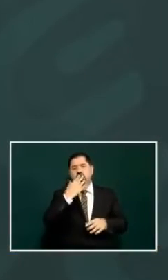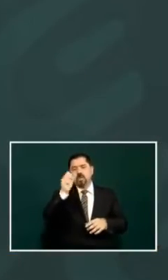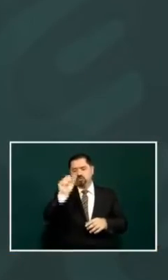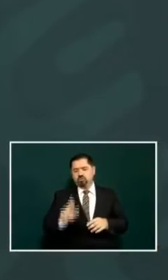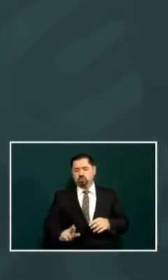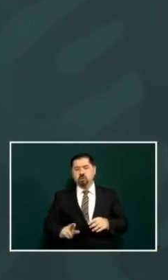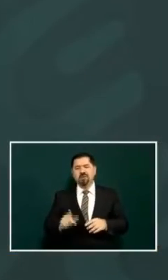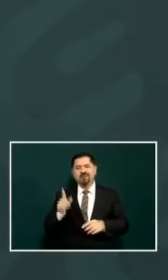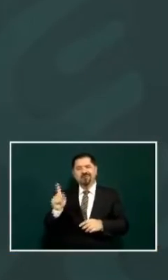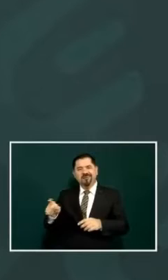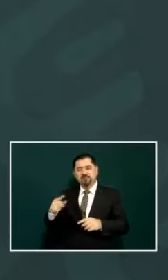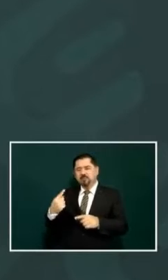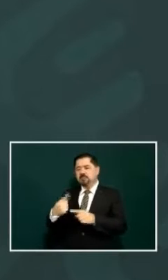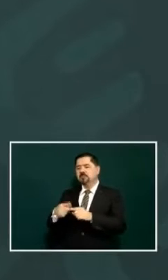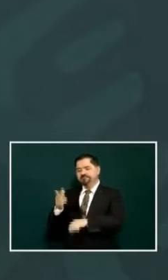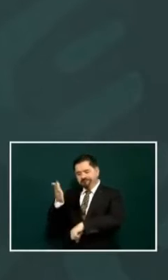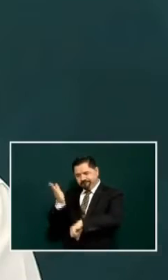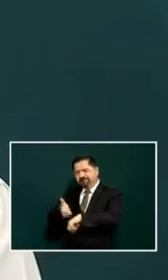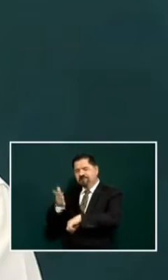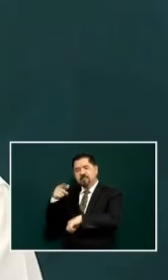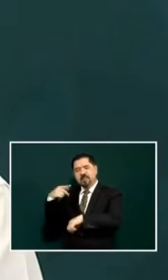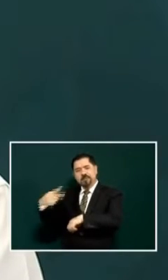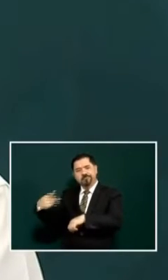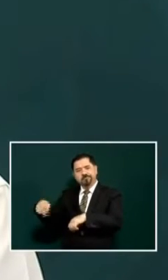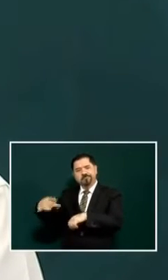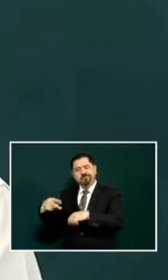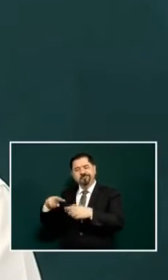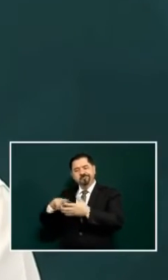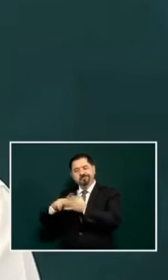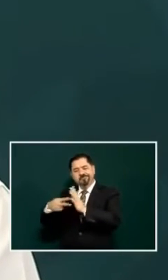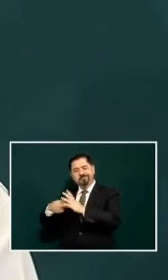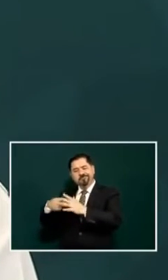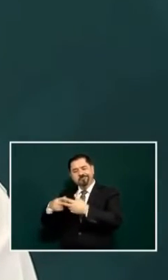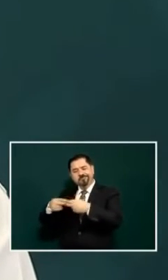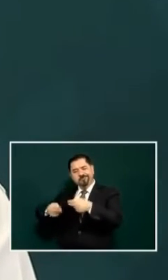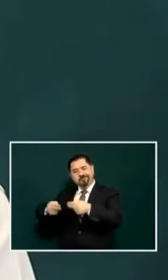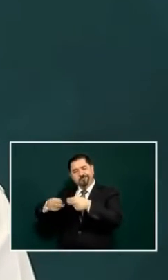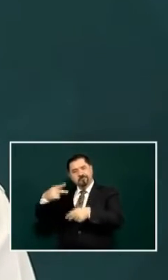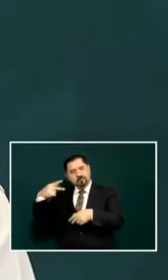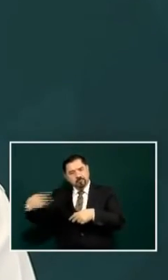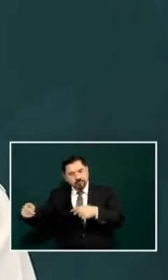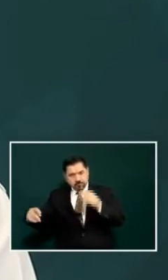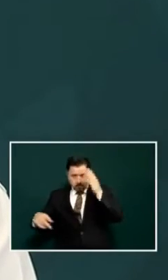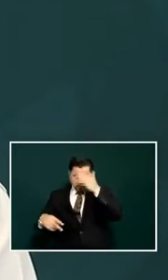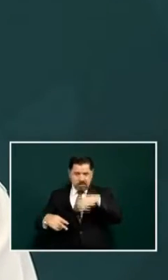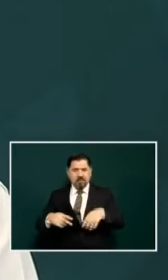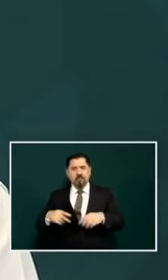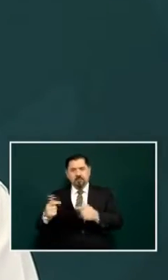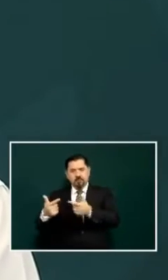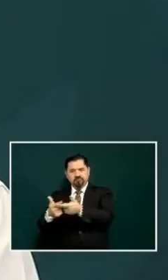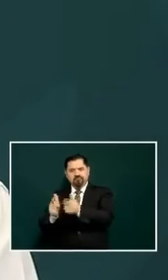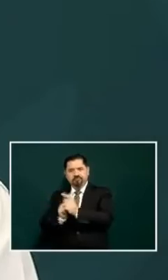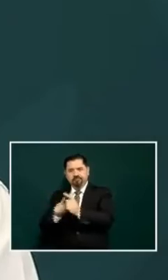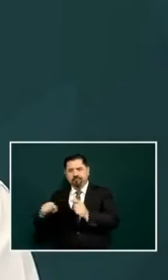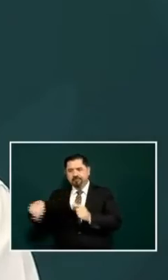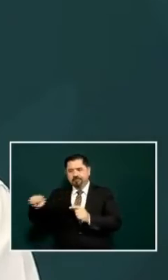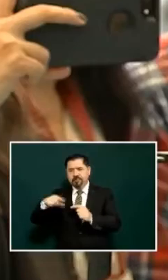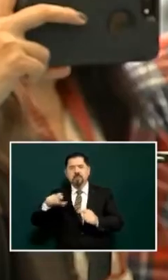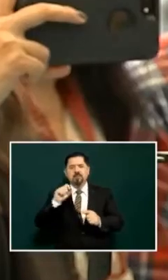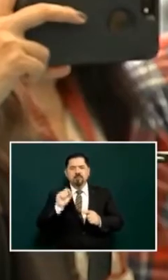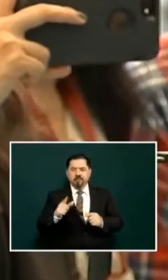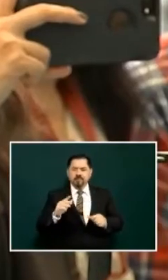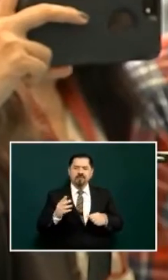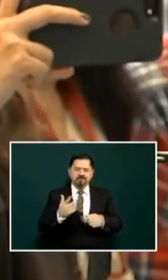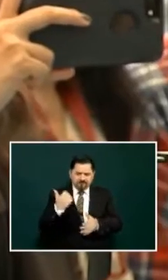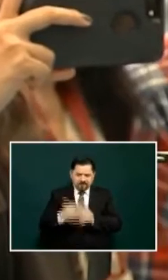with the construction but in the north area we're trying to see why was there this problem